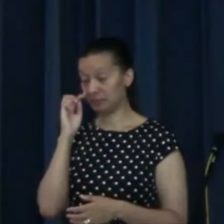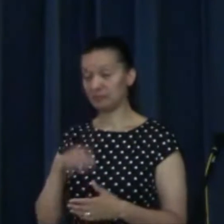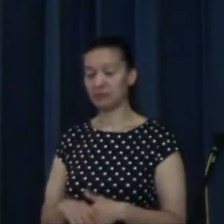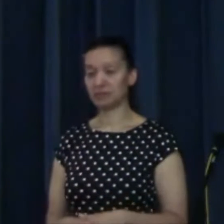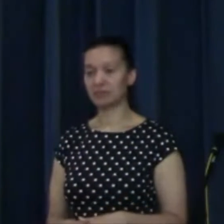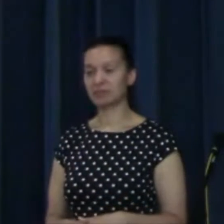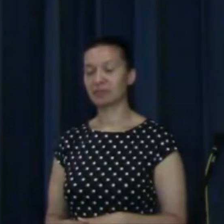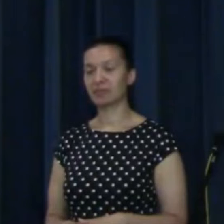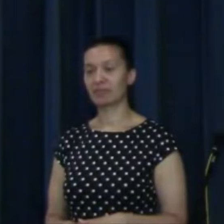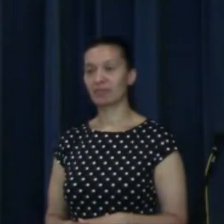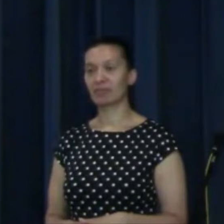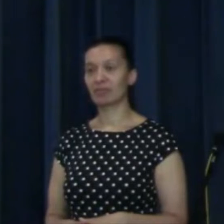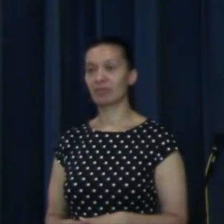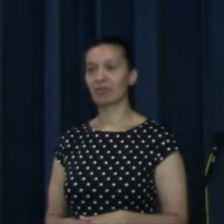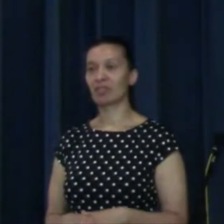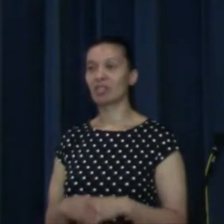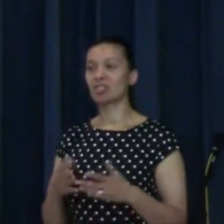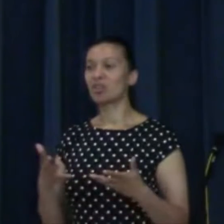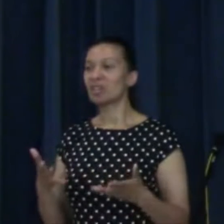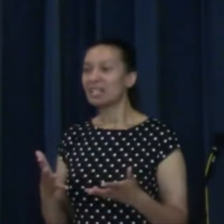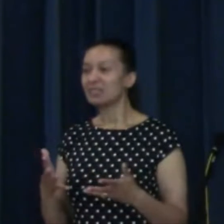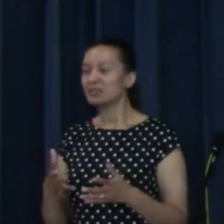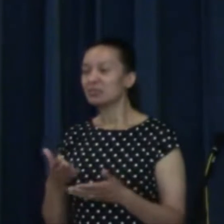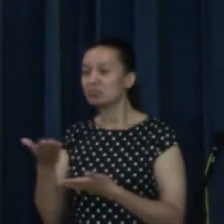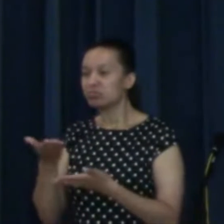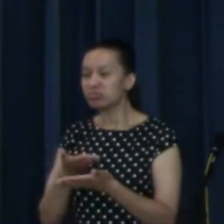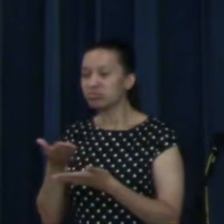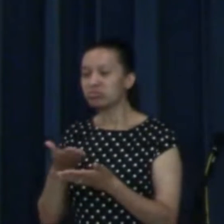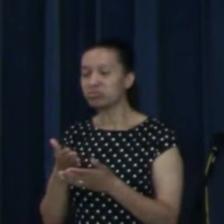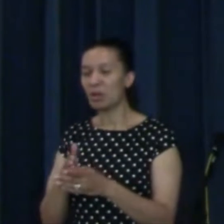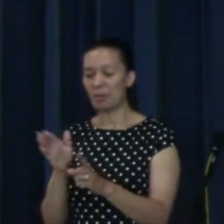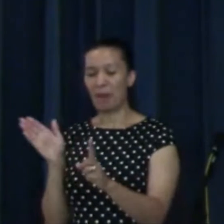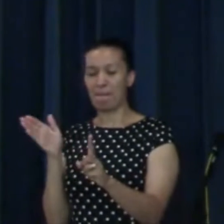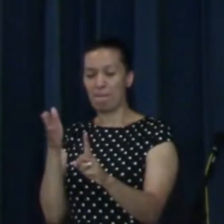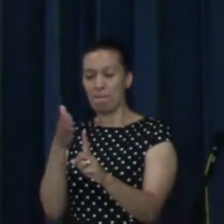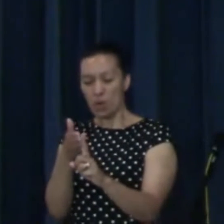So let's talk a little bit about motivation. What is motivating Paul?